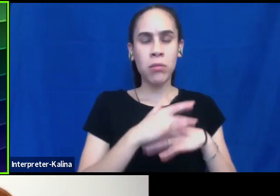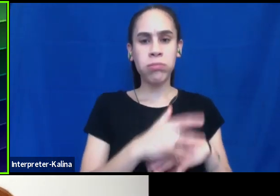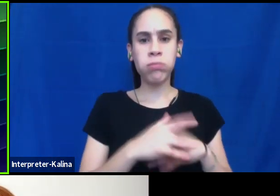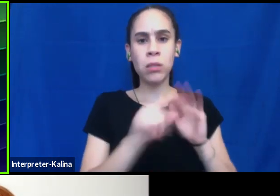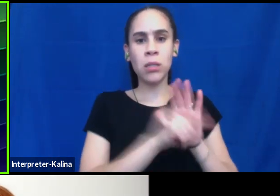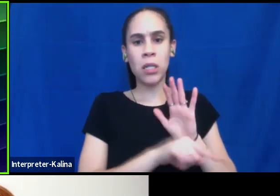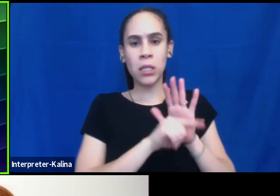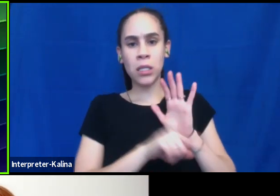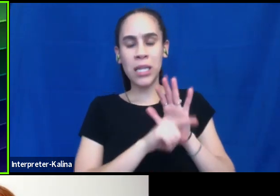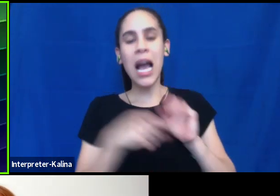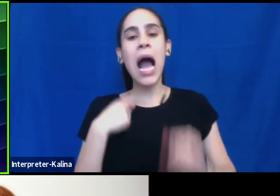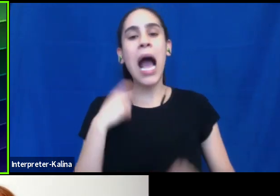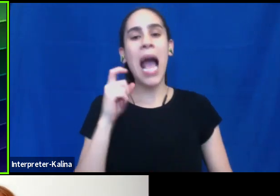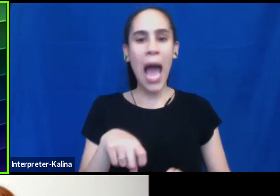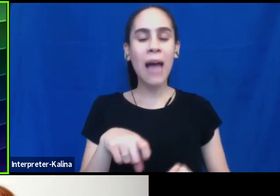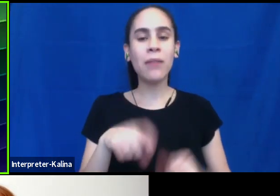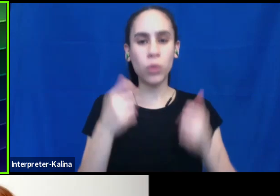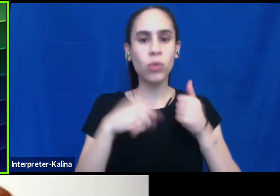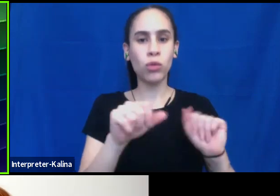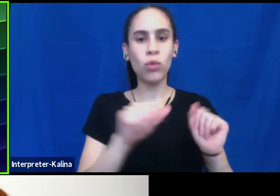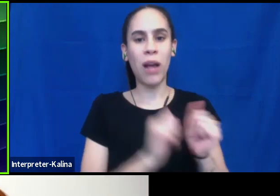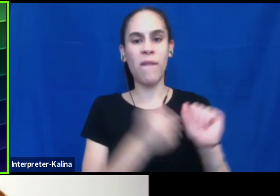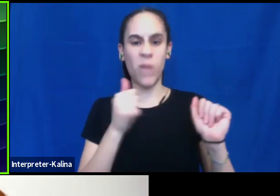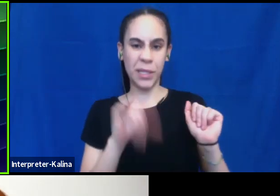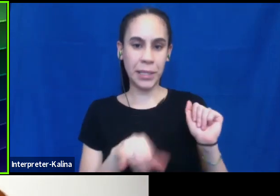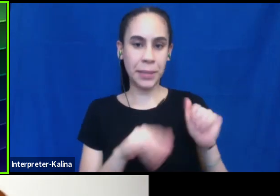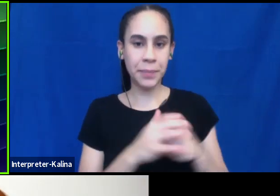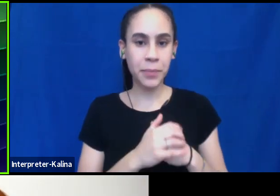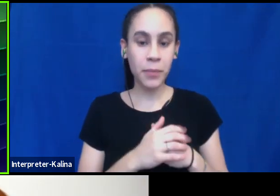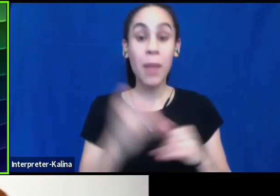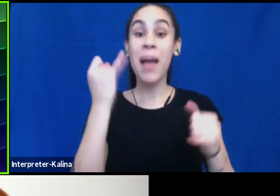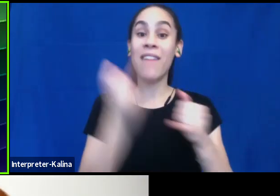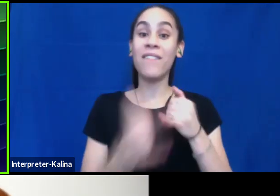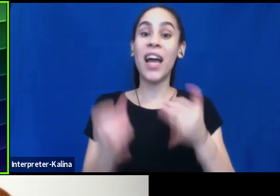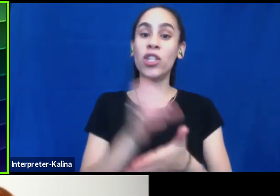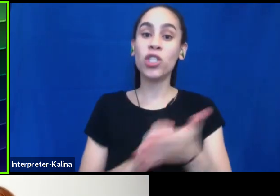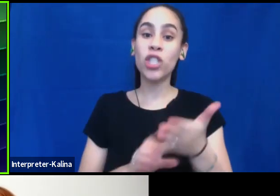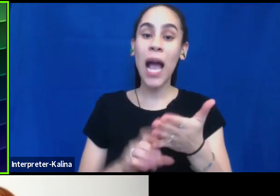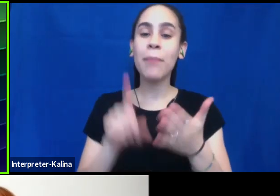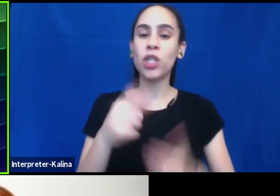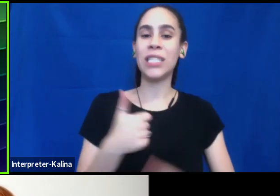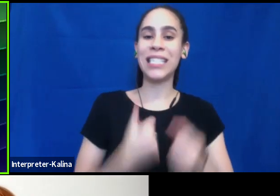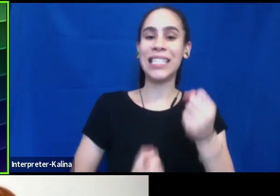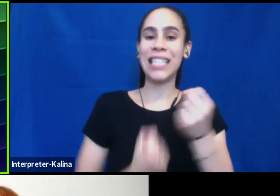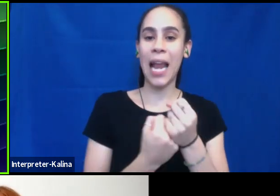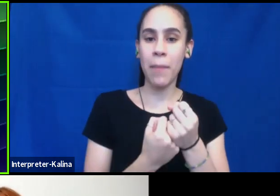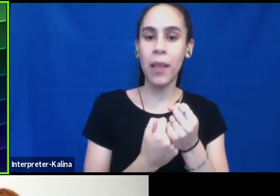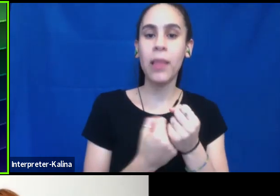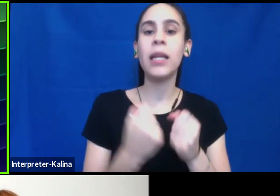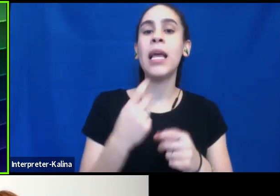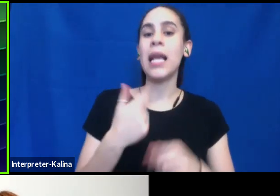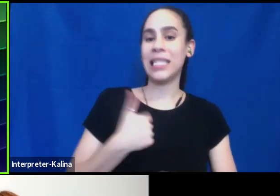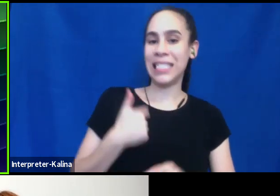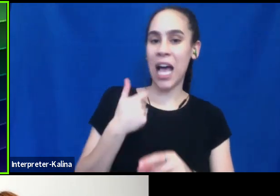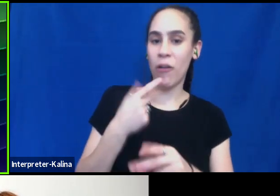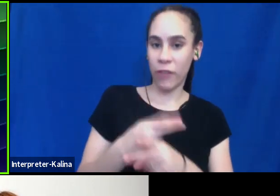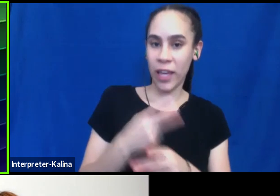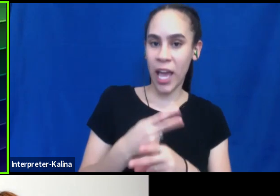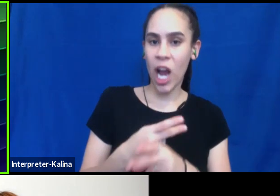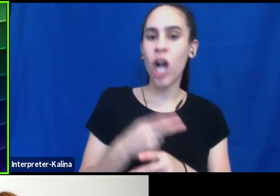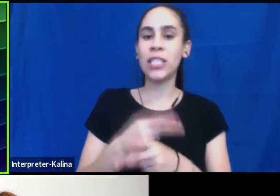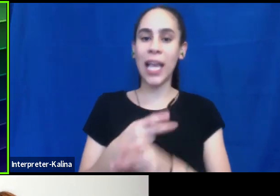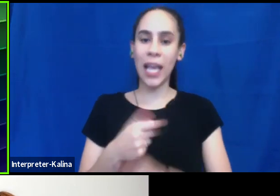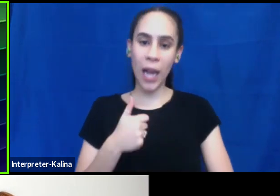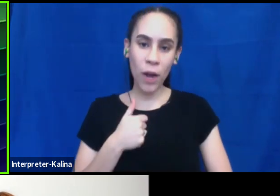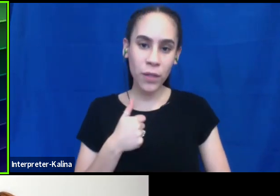not do that. And, you know, one of my little tips, my final chapter is on sustainability and self care and taking care of yourself. Um, but one of the tips